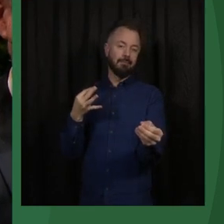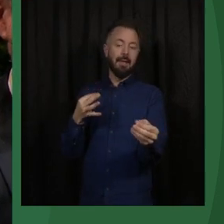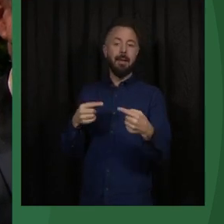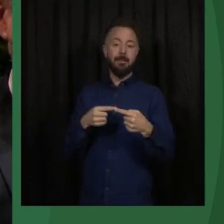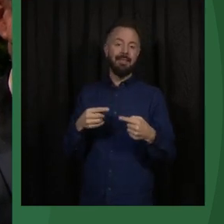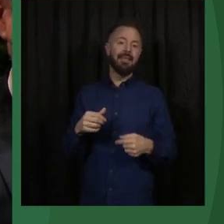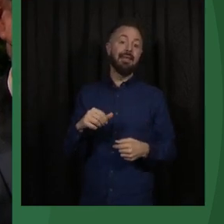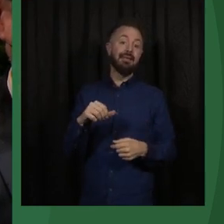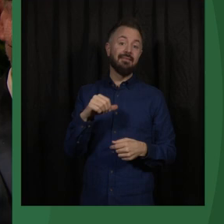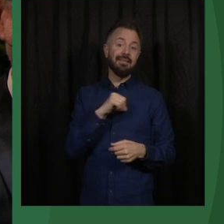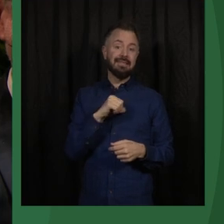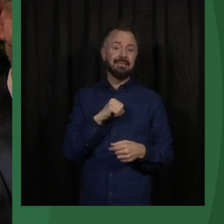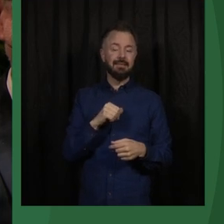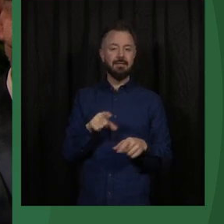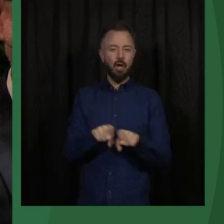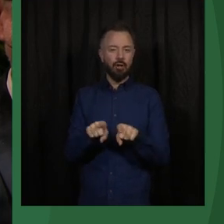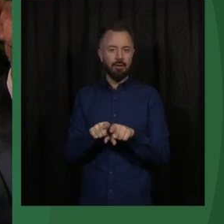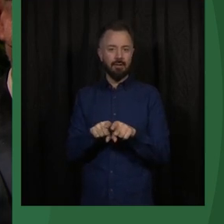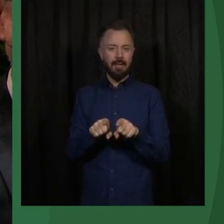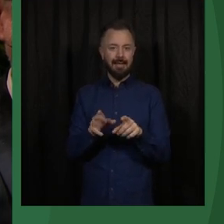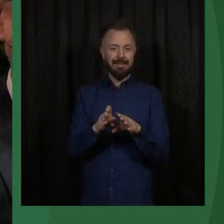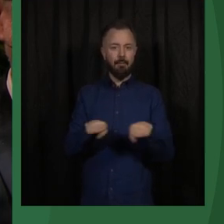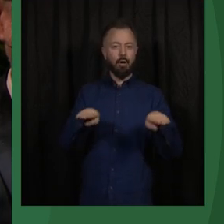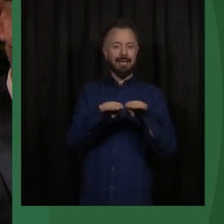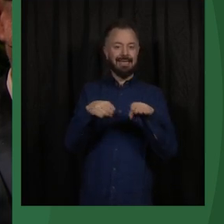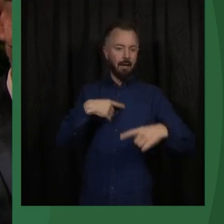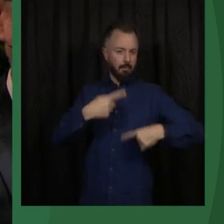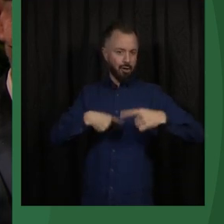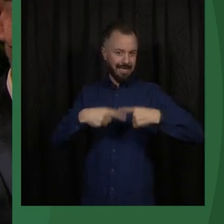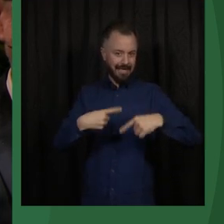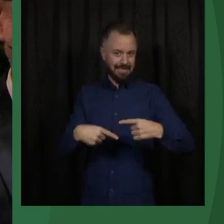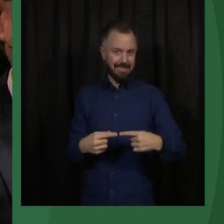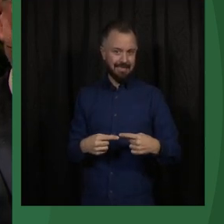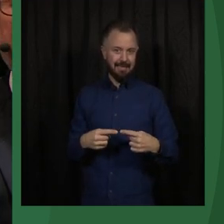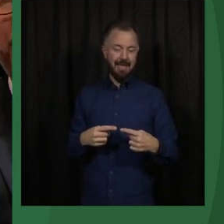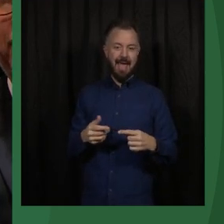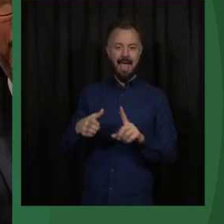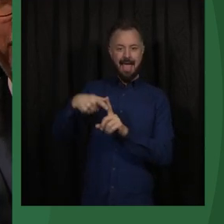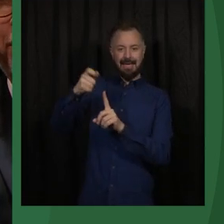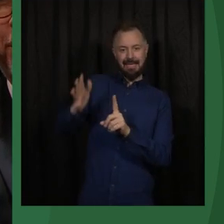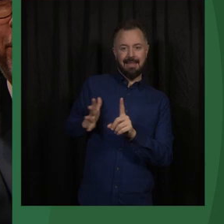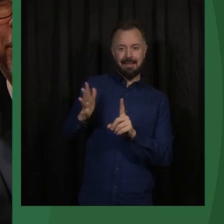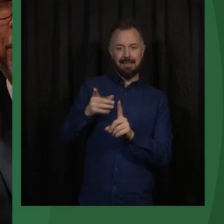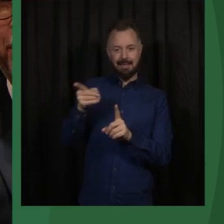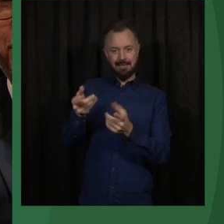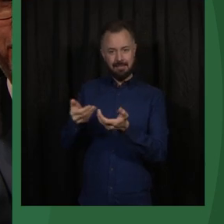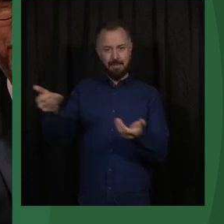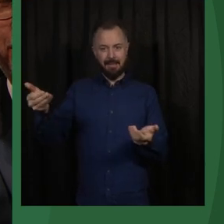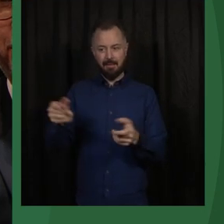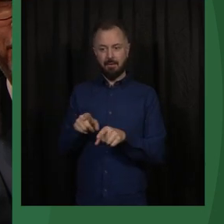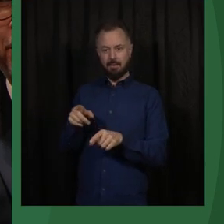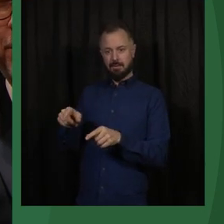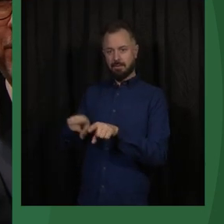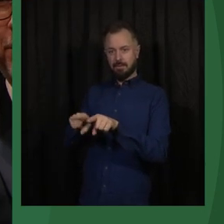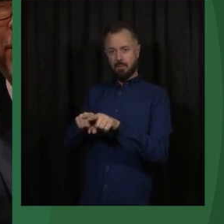to these pacted democracy processes, these elite splits that leads to democracy